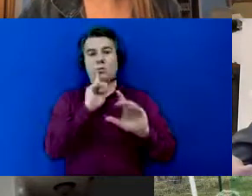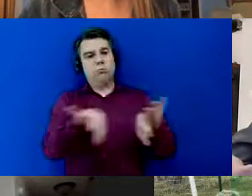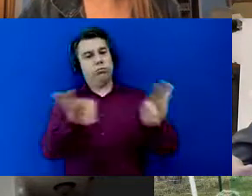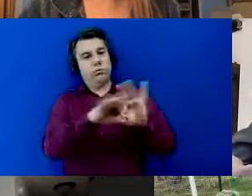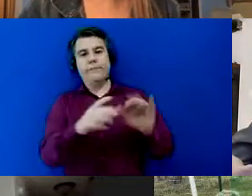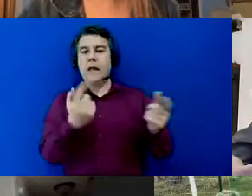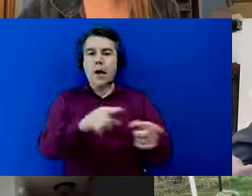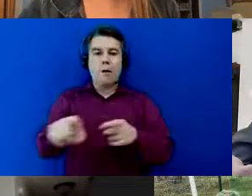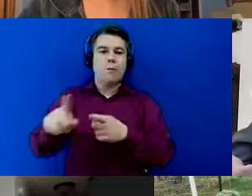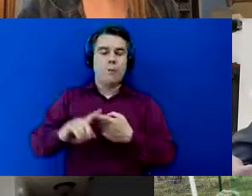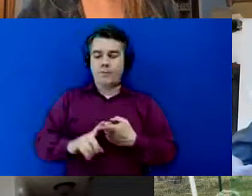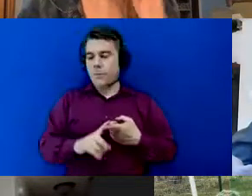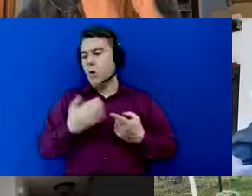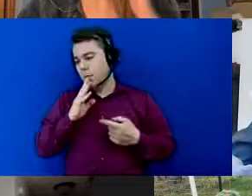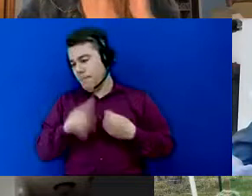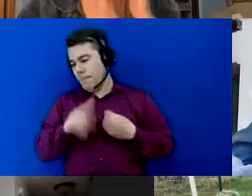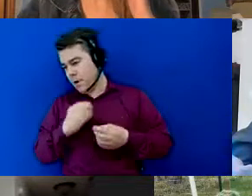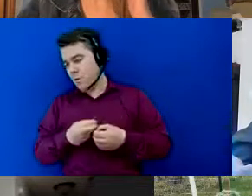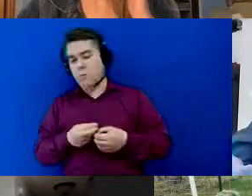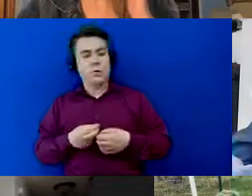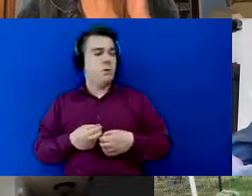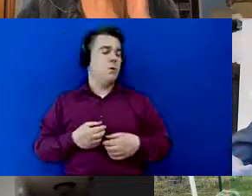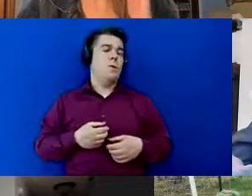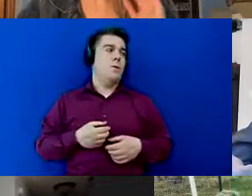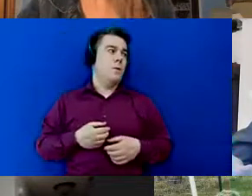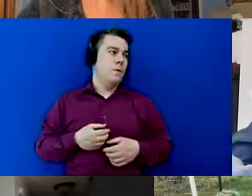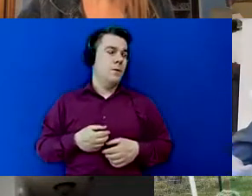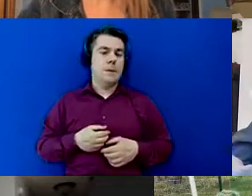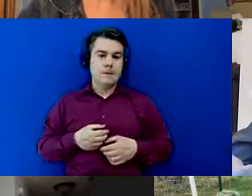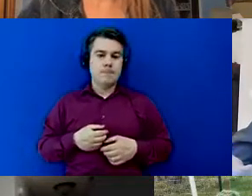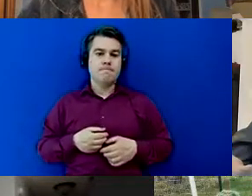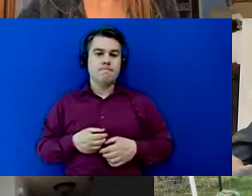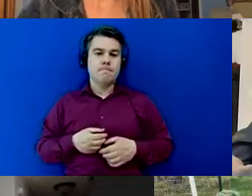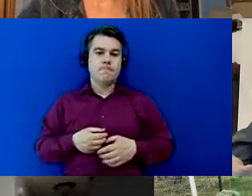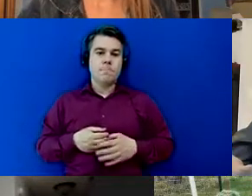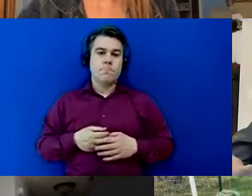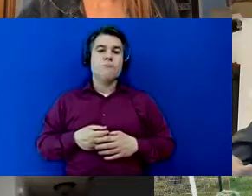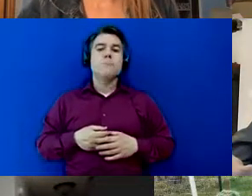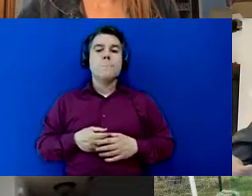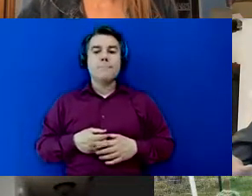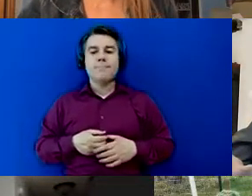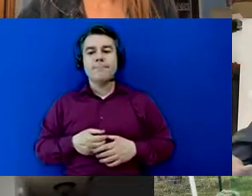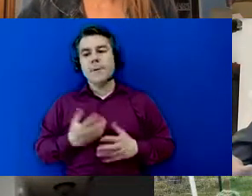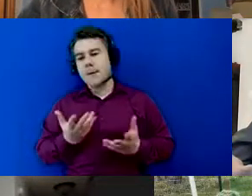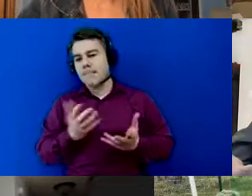we've already talked about um let's see here